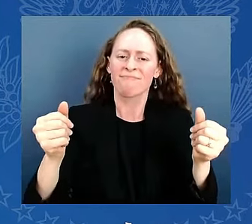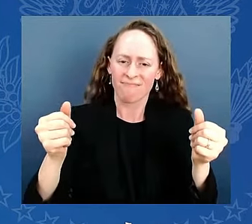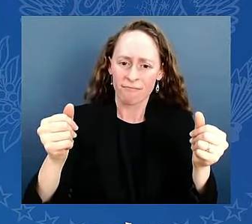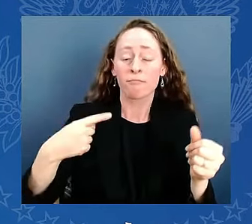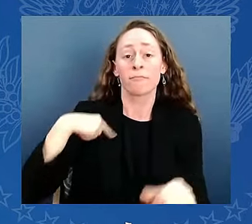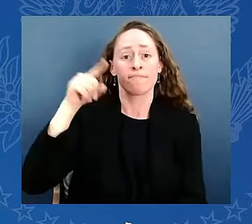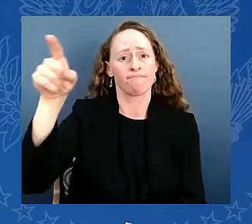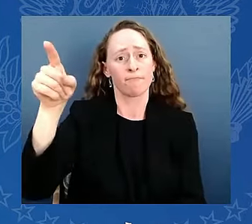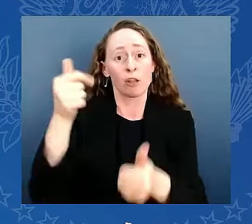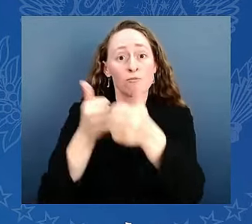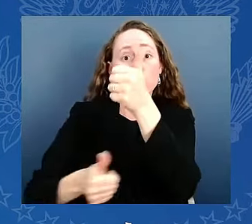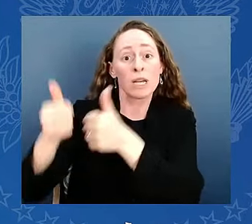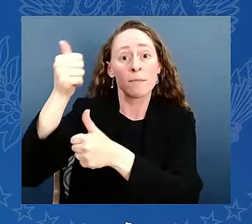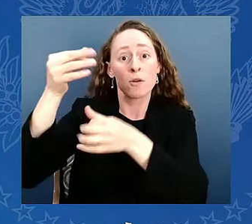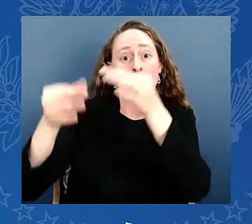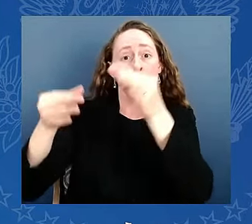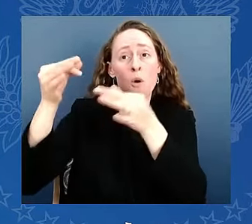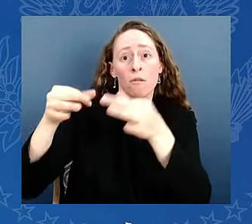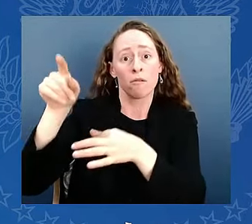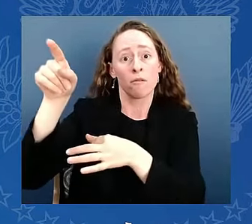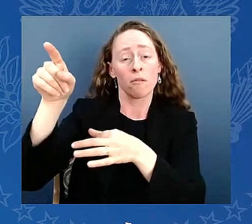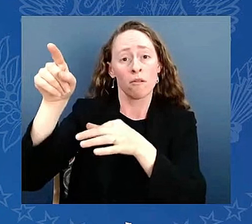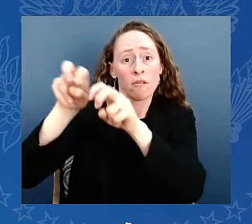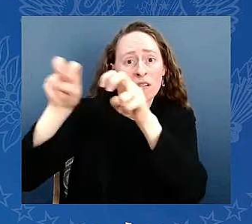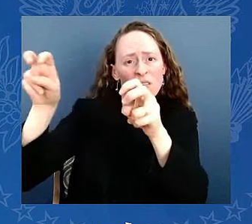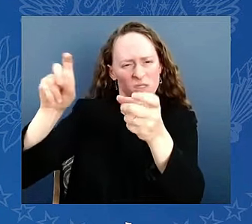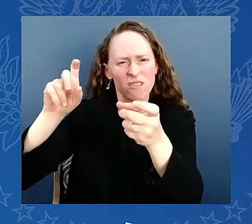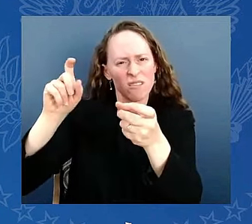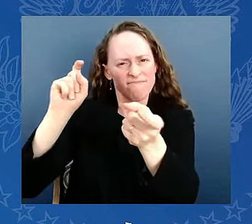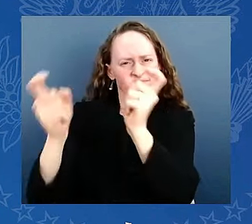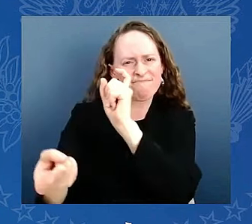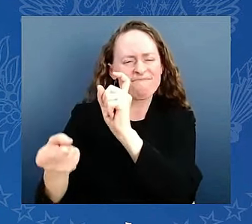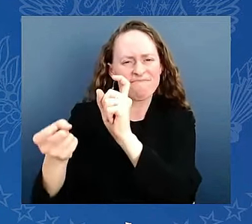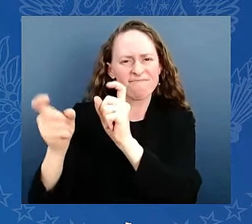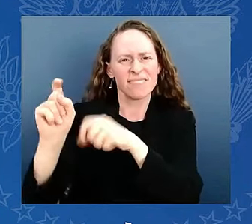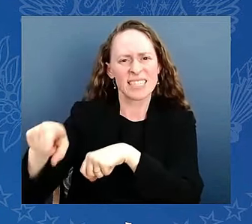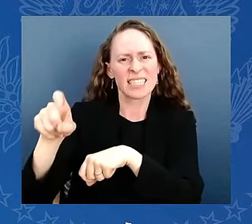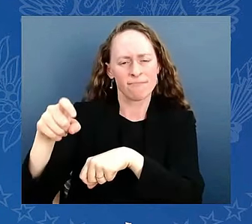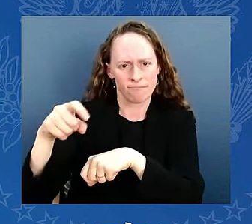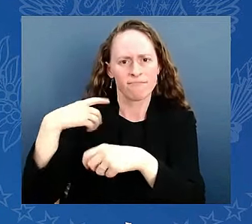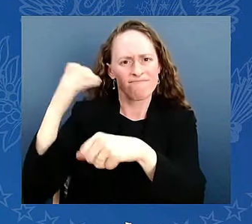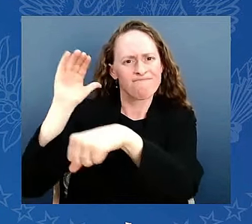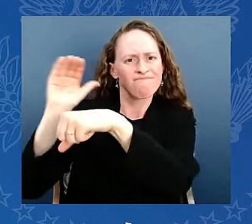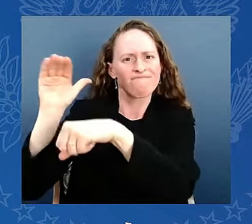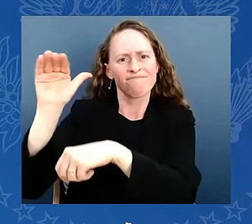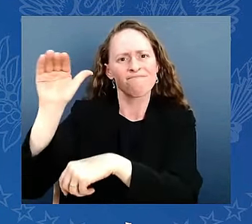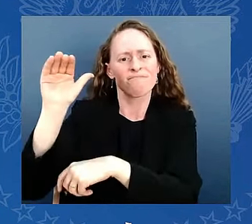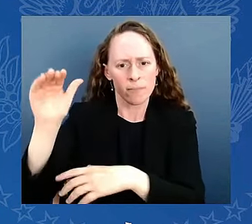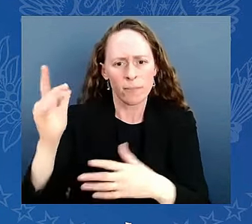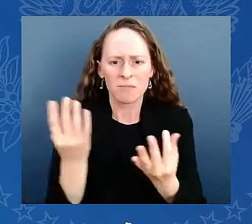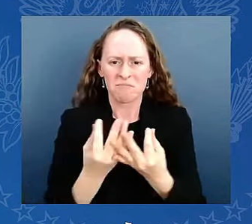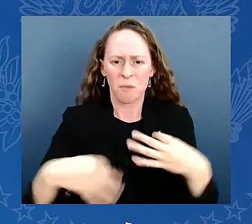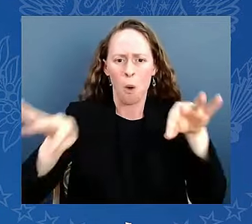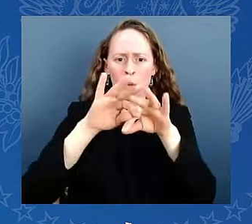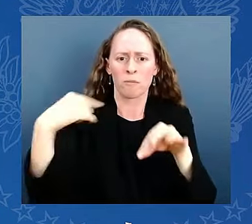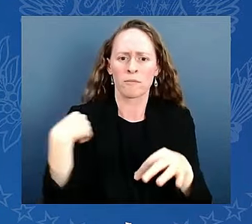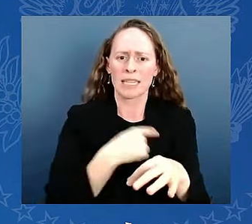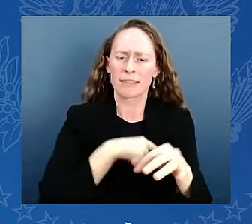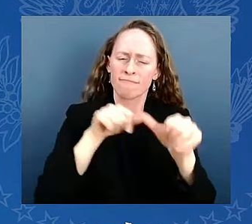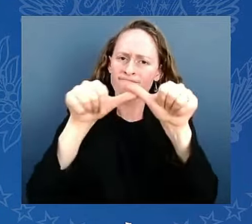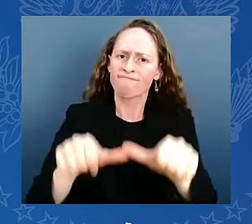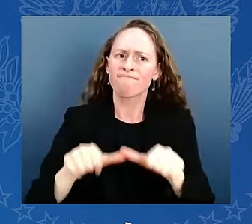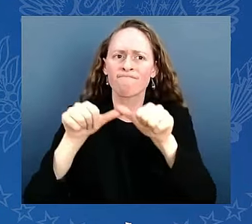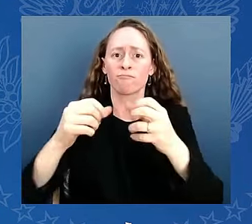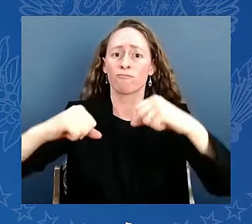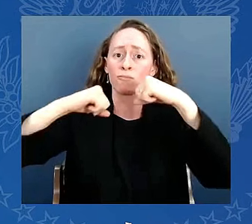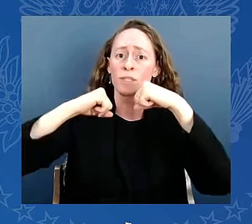Supreme Court reform. You know, I will keep working to ensure America remains strong